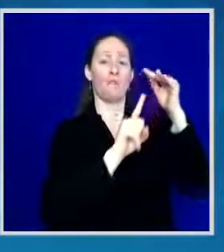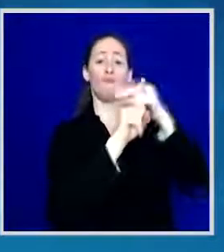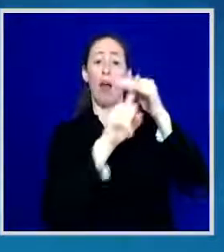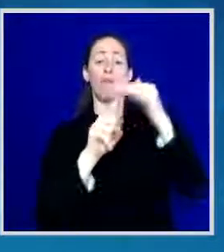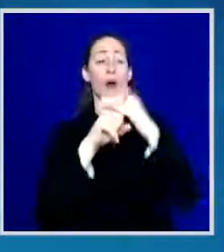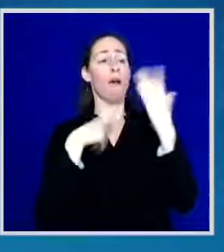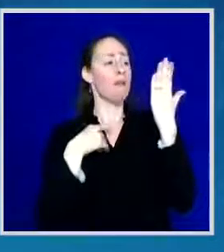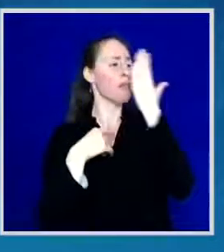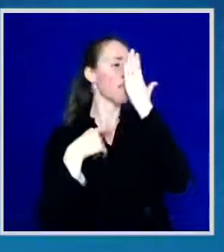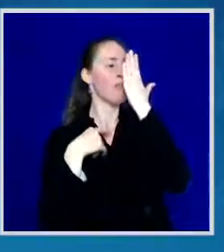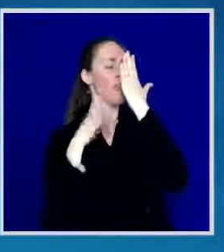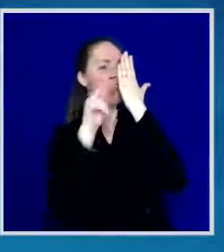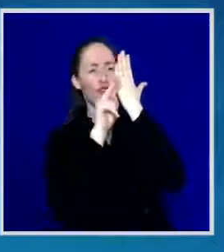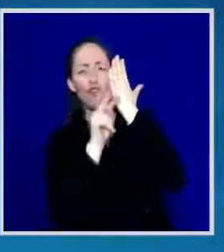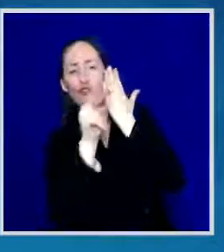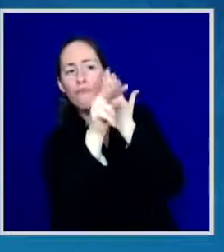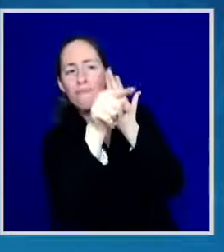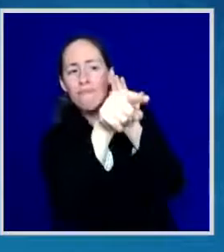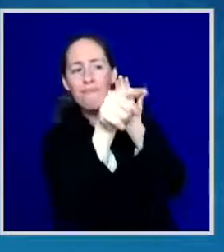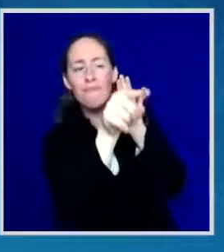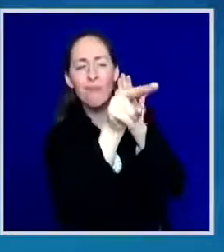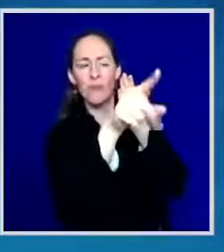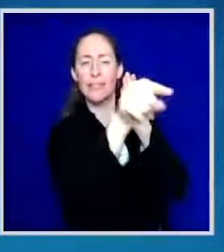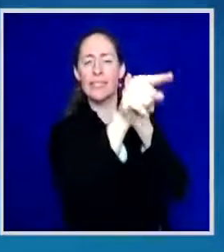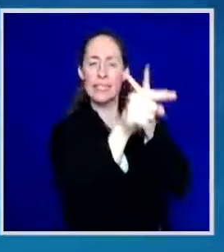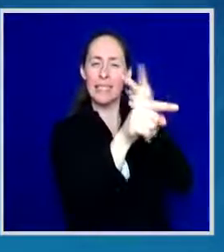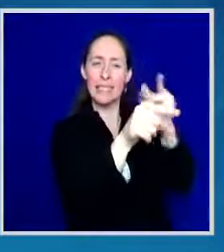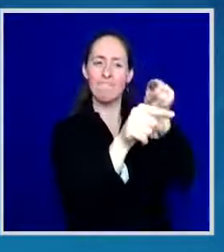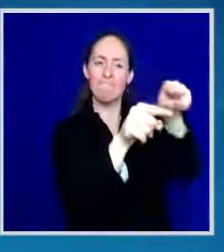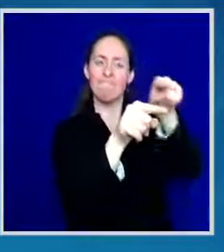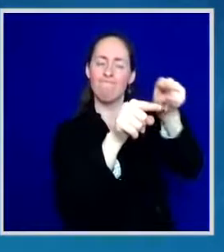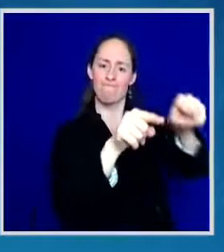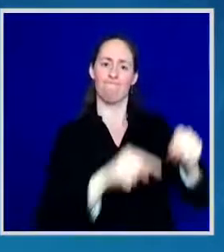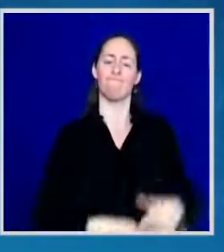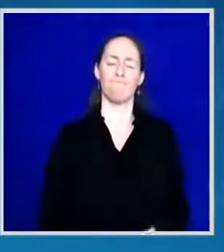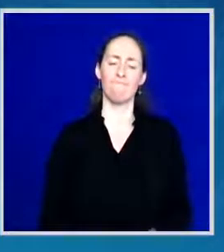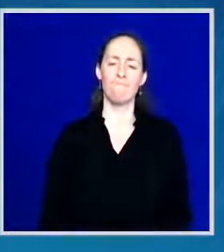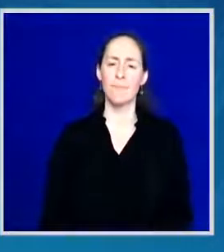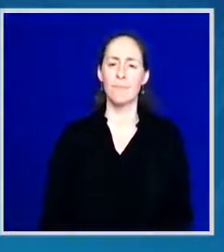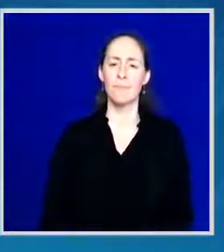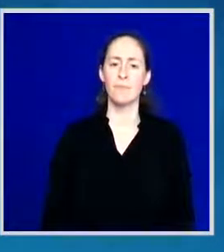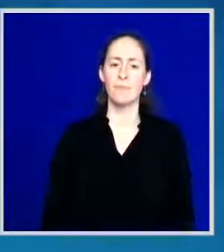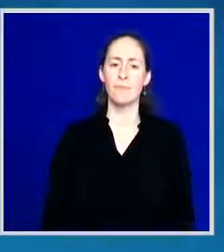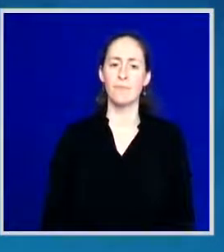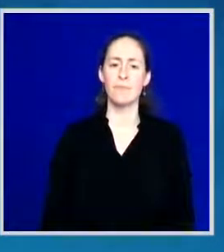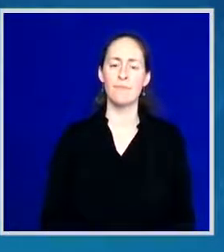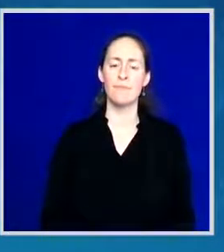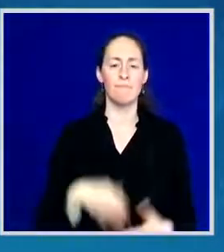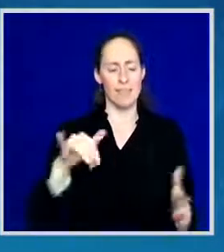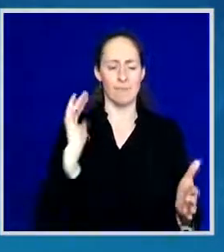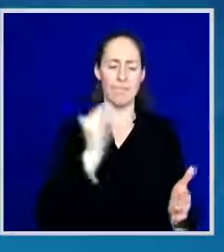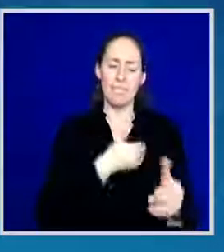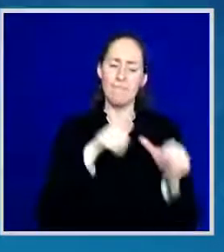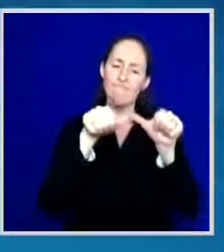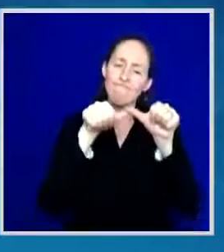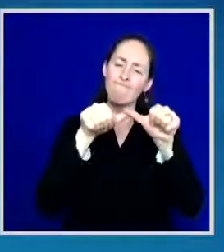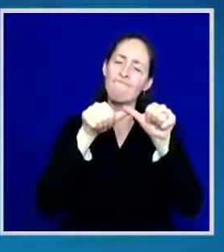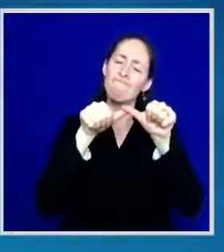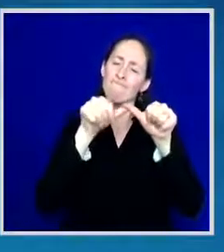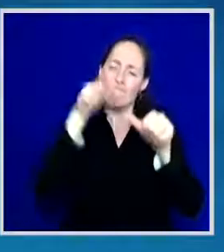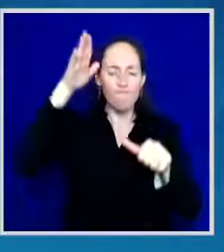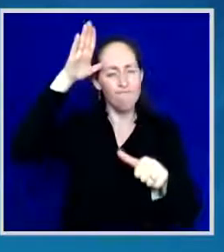crisis. It is about our endurance. It is about our